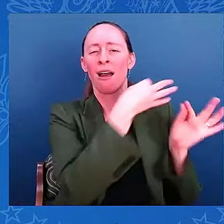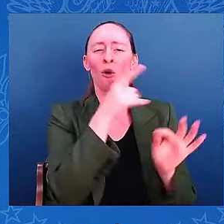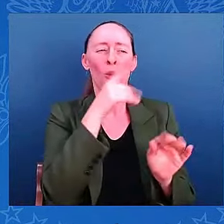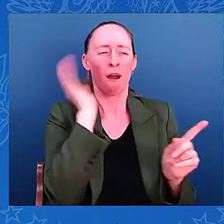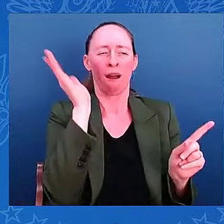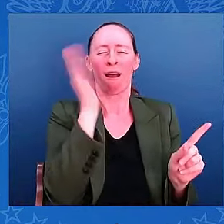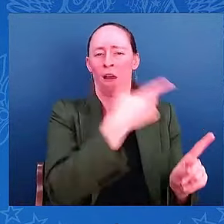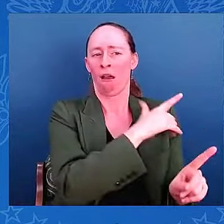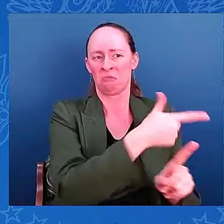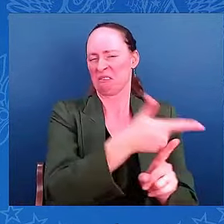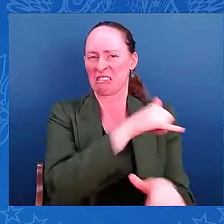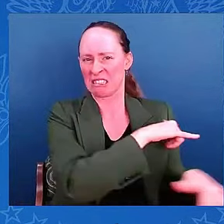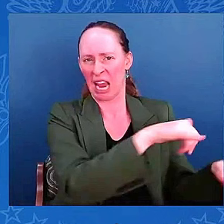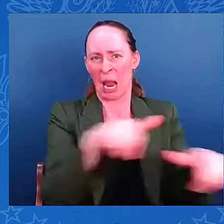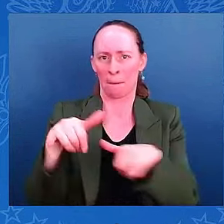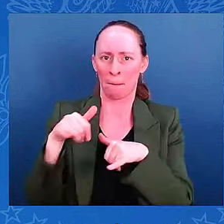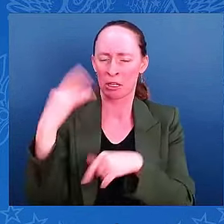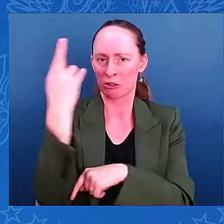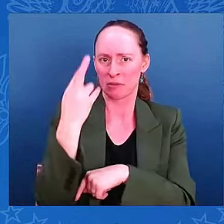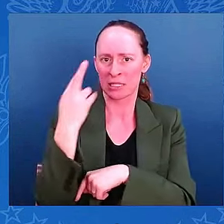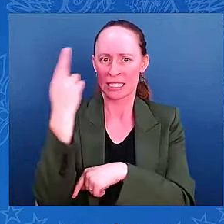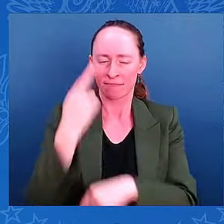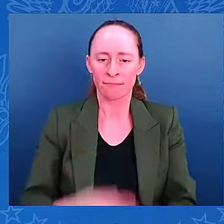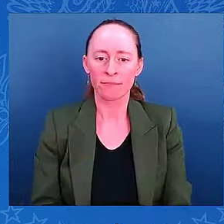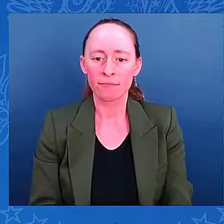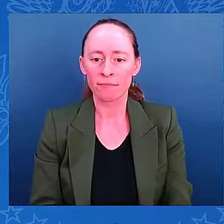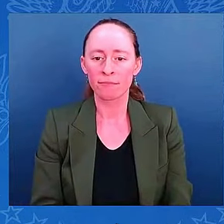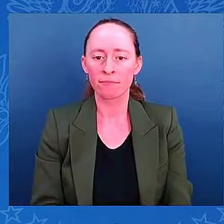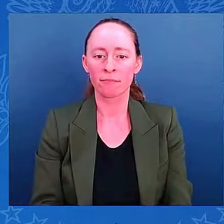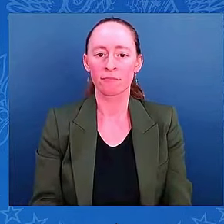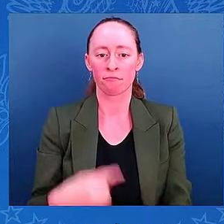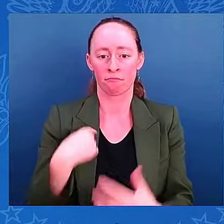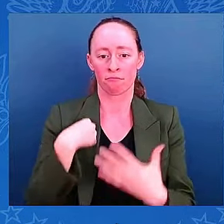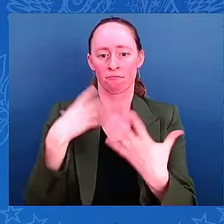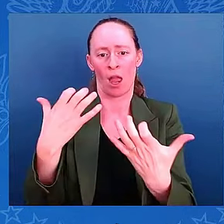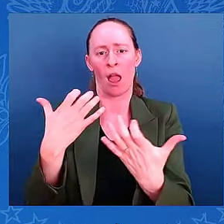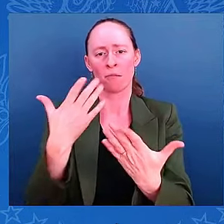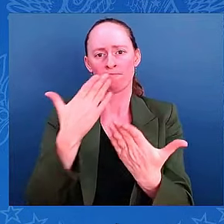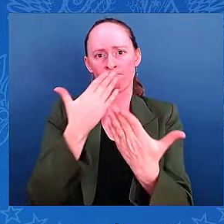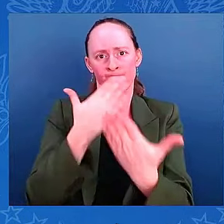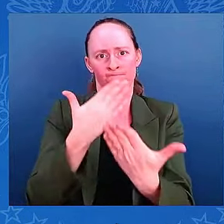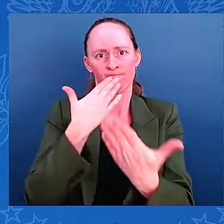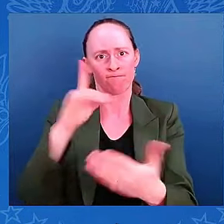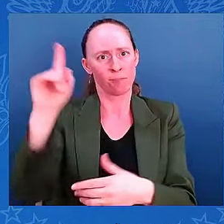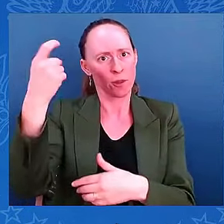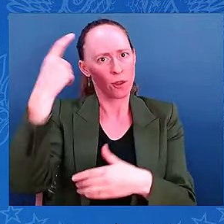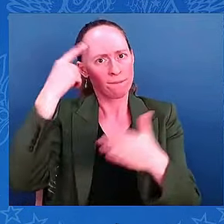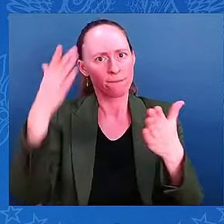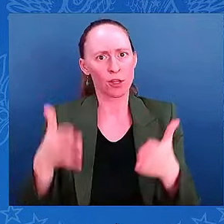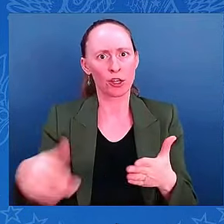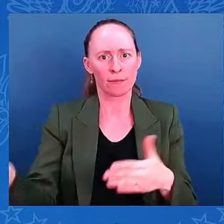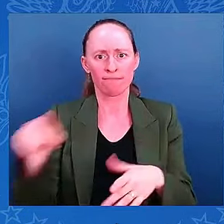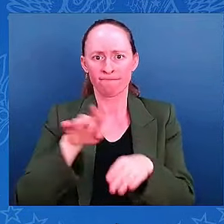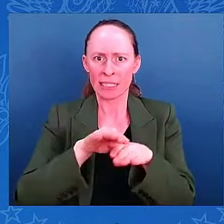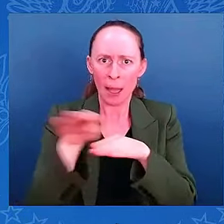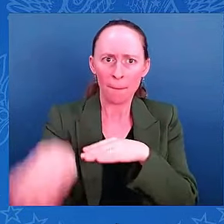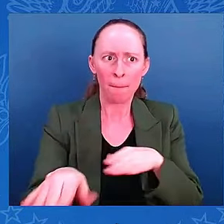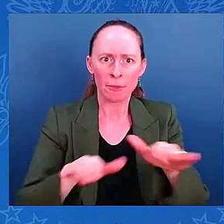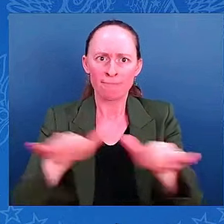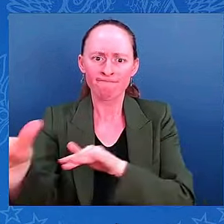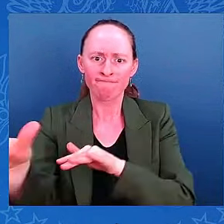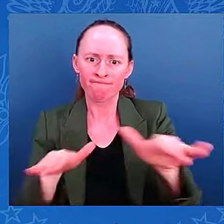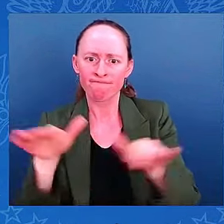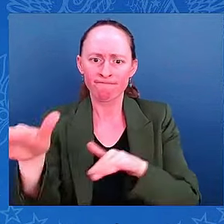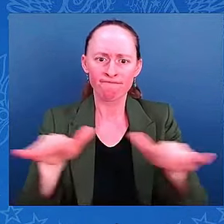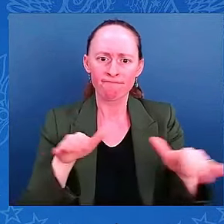You know, all this disinformation going out about how, you know, we're devoting all this money